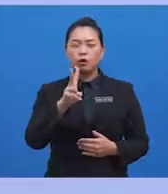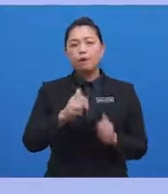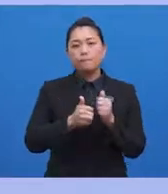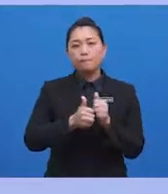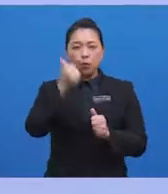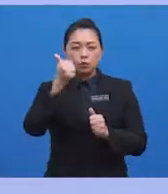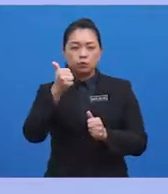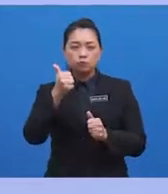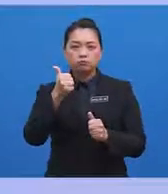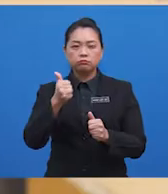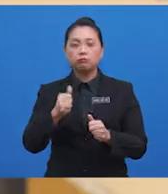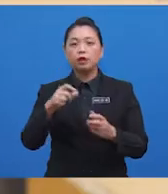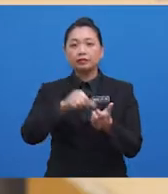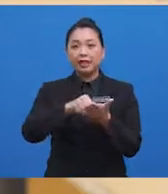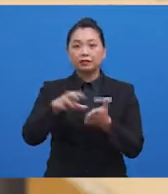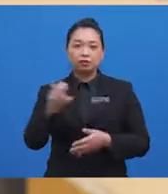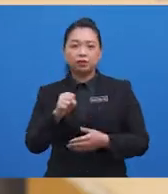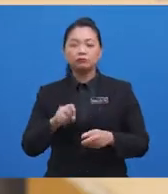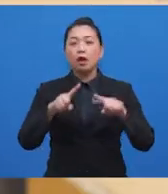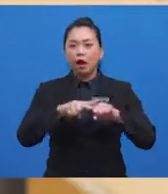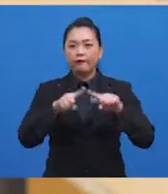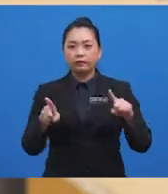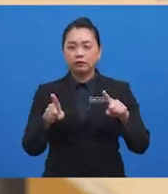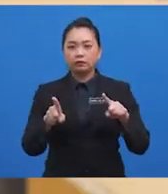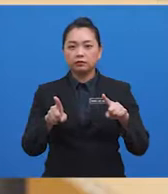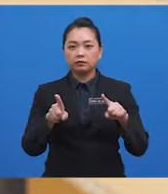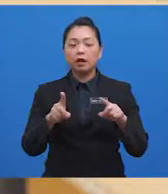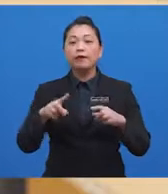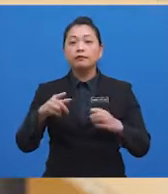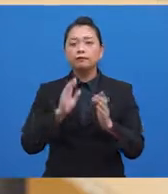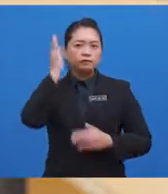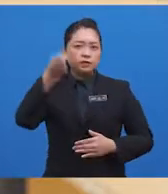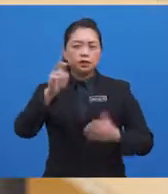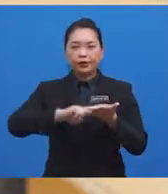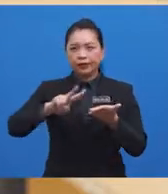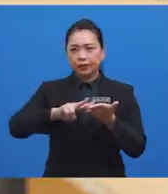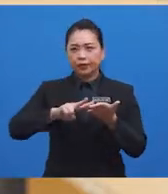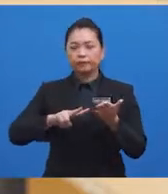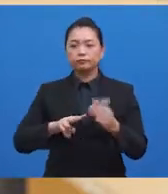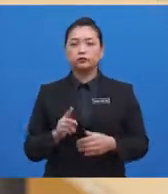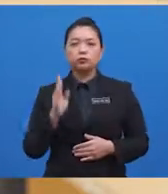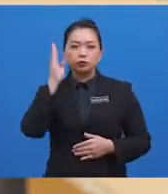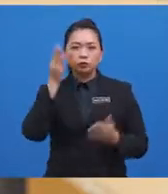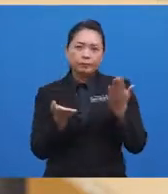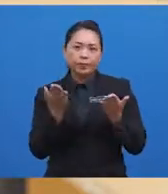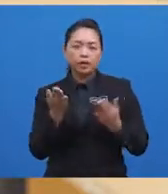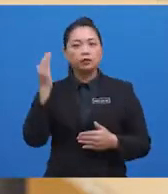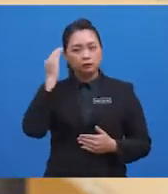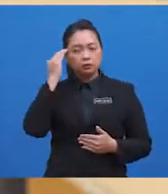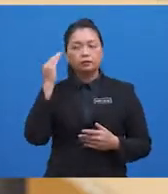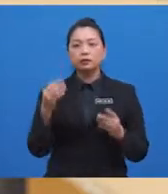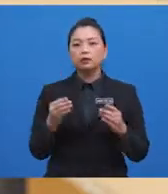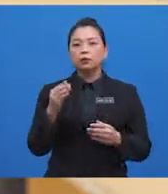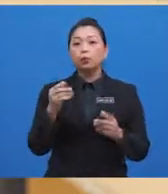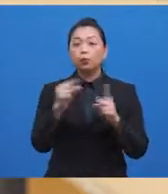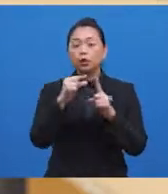with drug taking. However, upon further reading, you may also encounter the word alcohol, cough